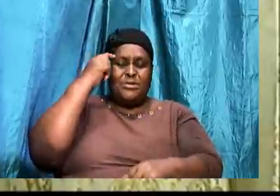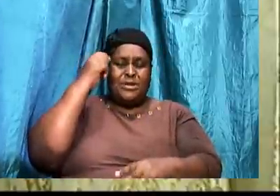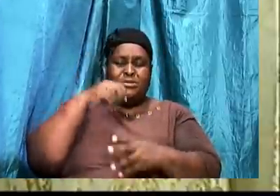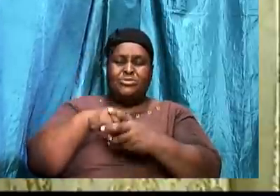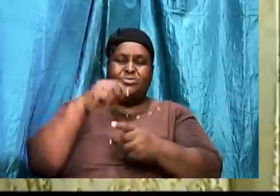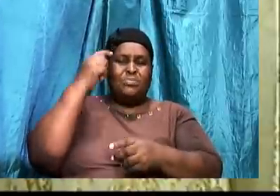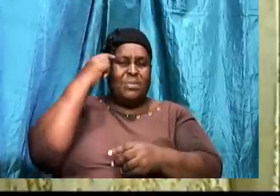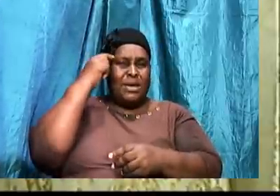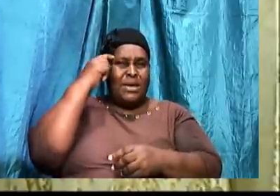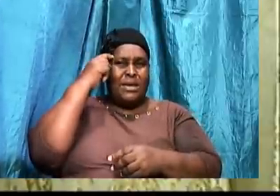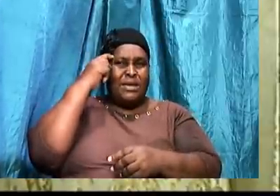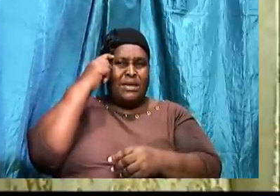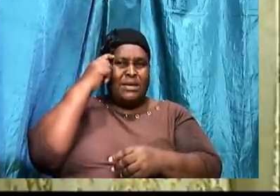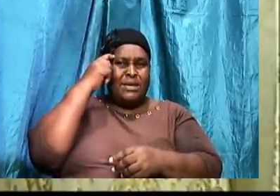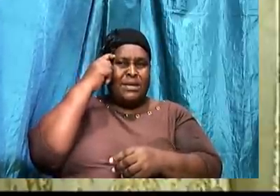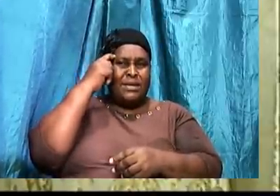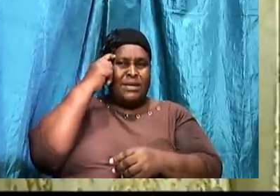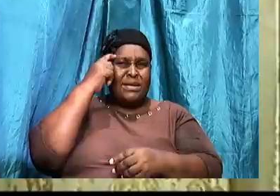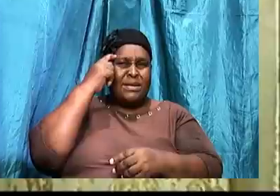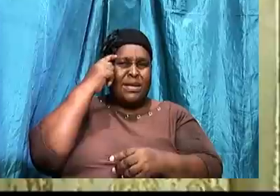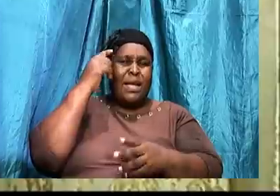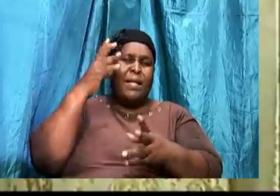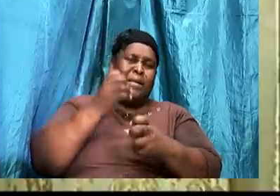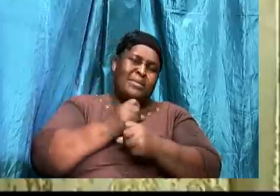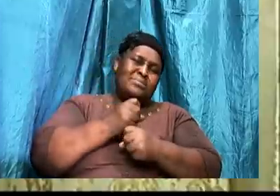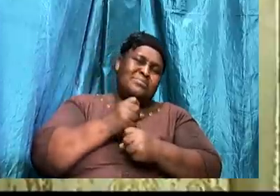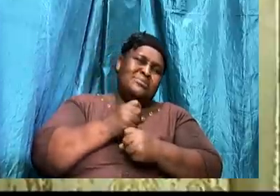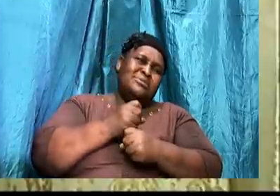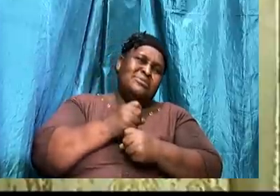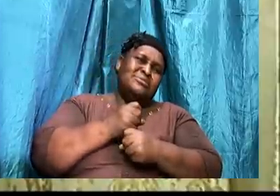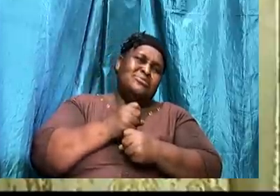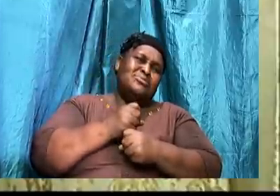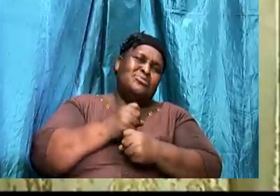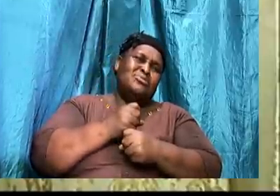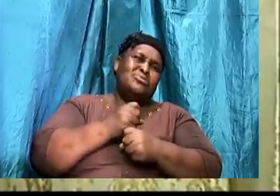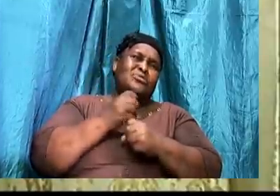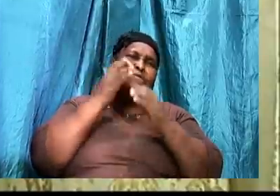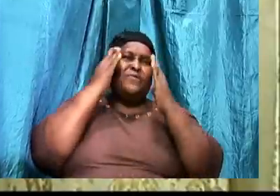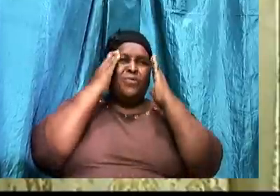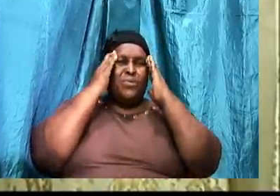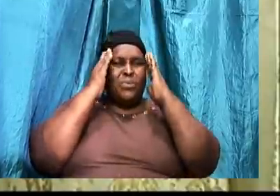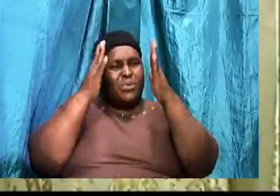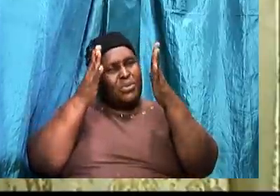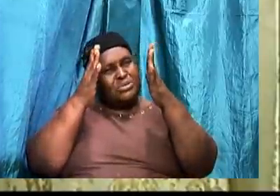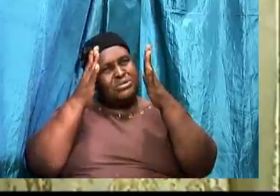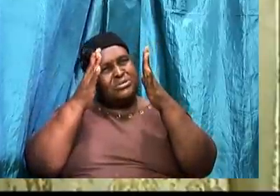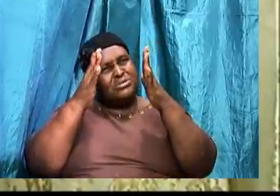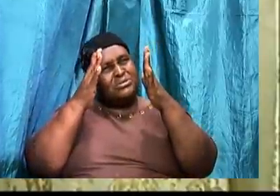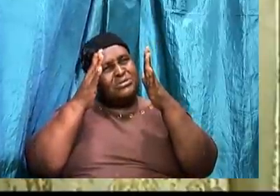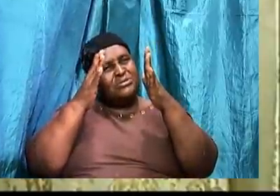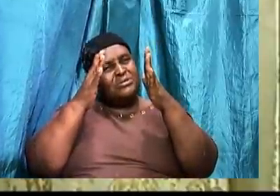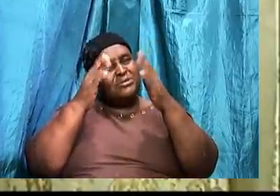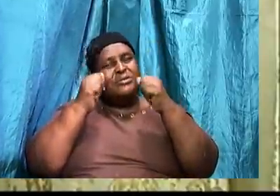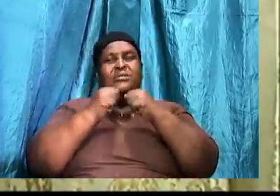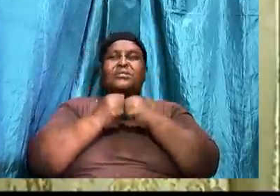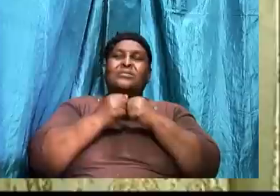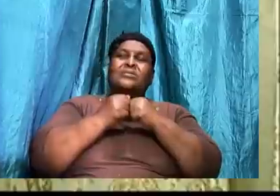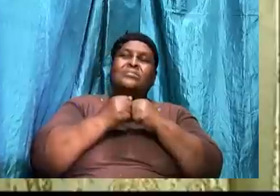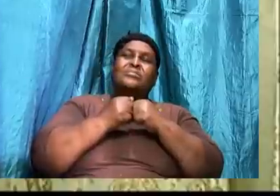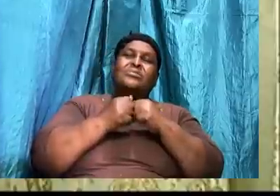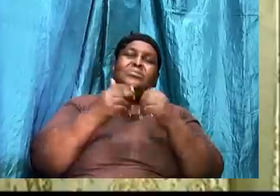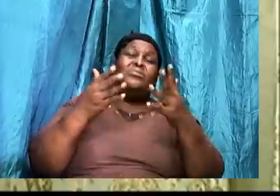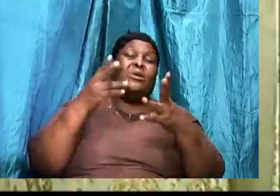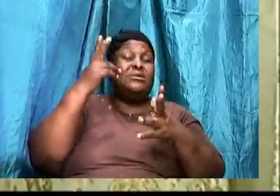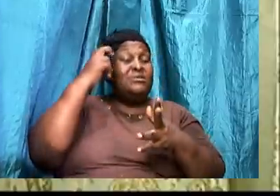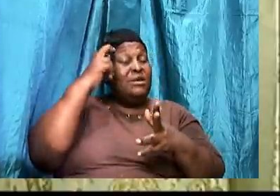a fishing. And he will get us to bite on that. And when he gets us to bite on that. It is over. But what he